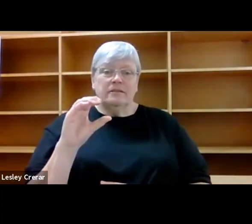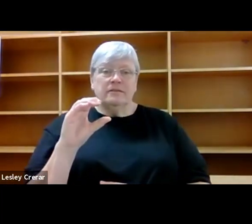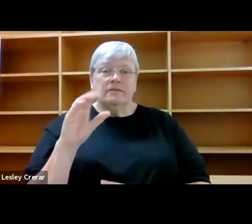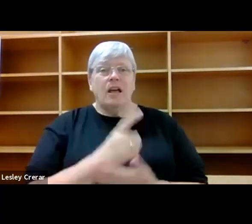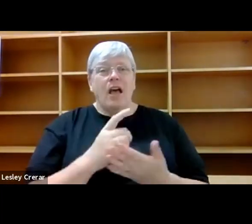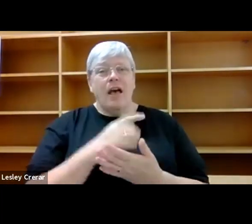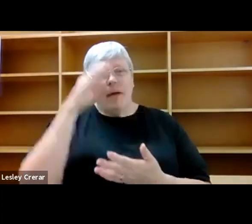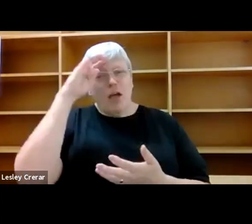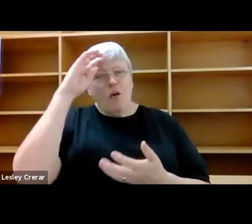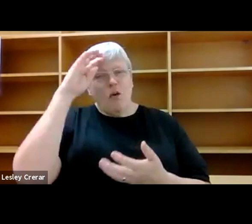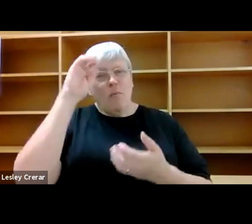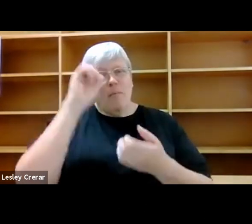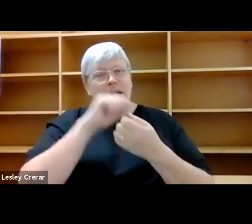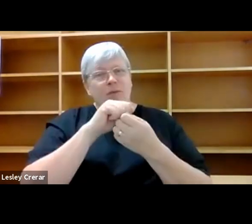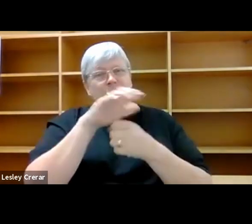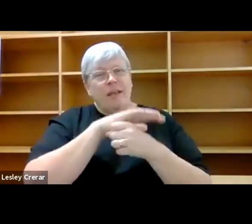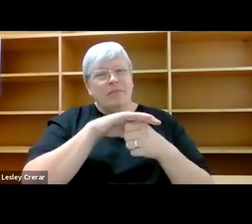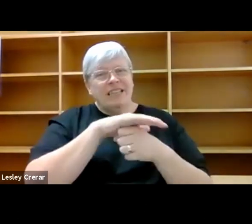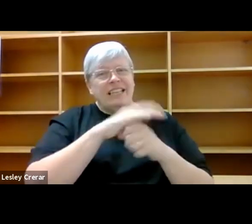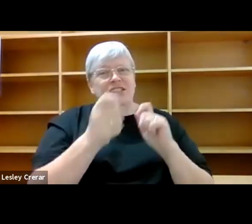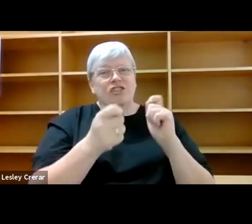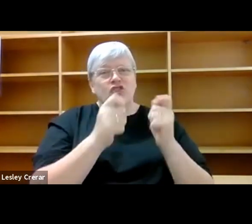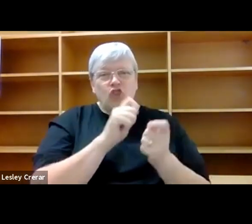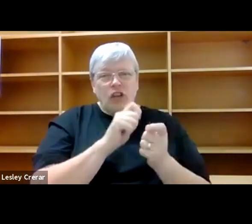memory and place and change and transformation.